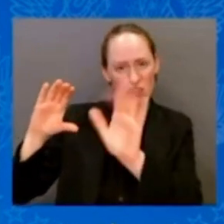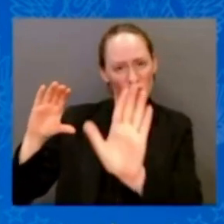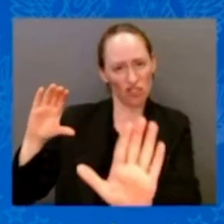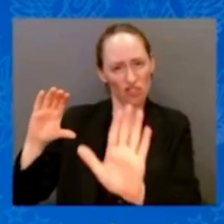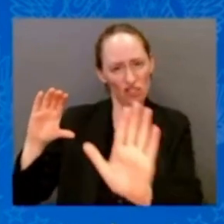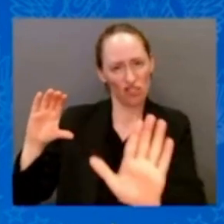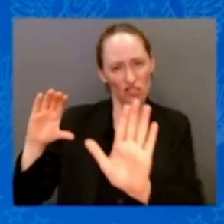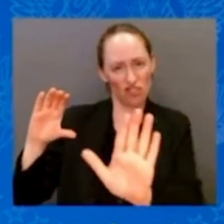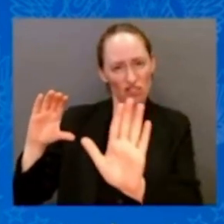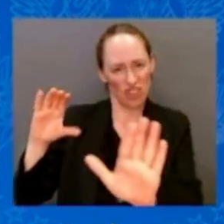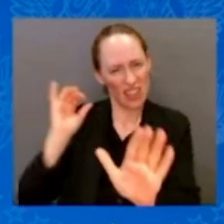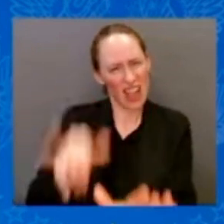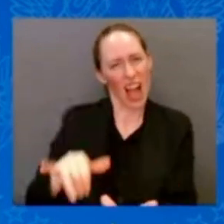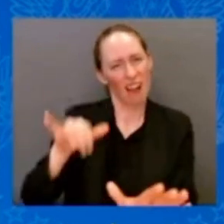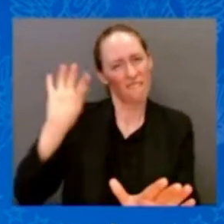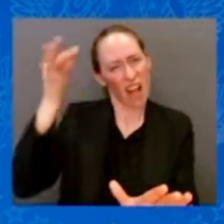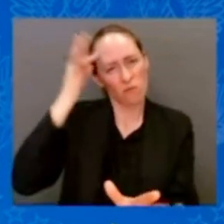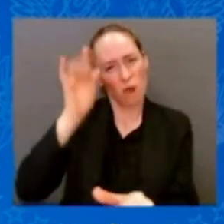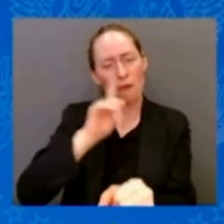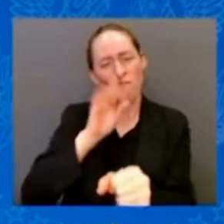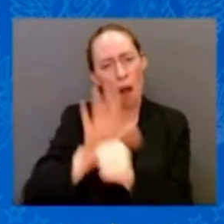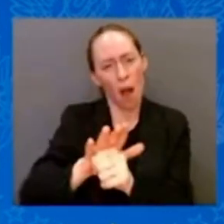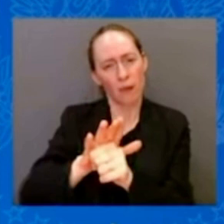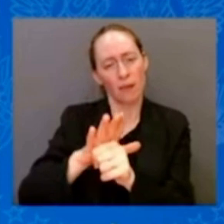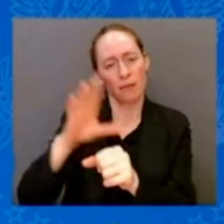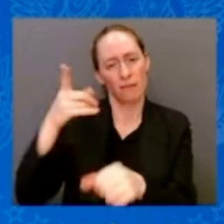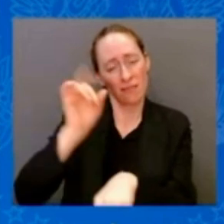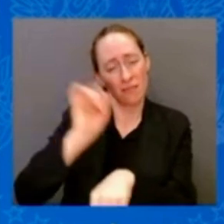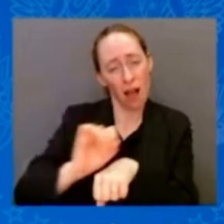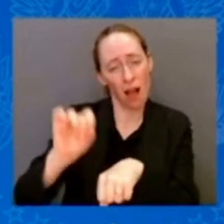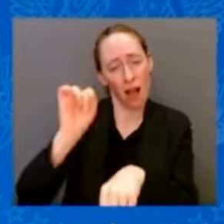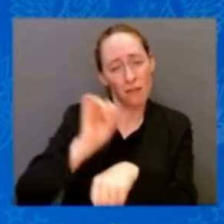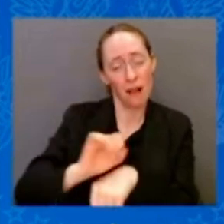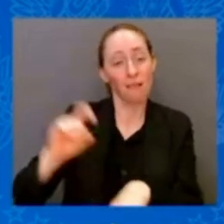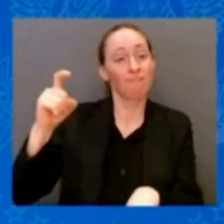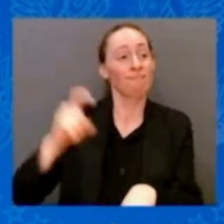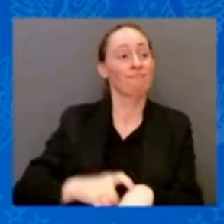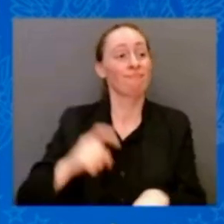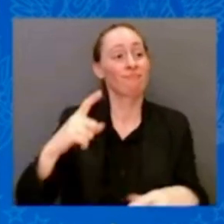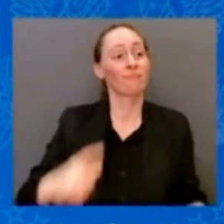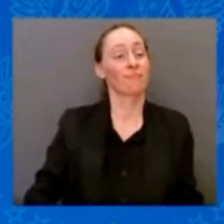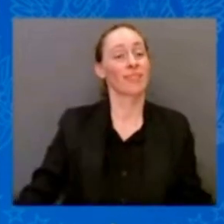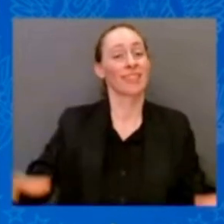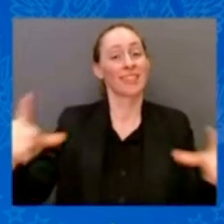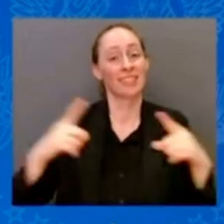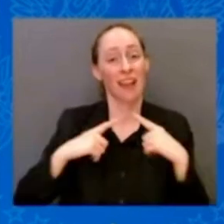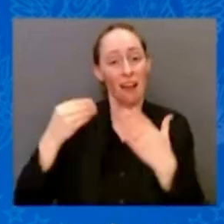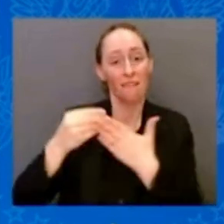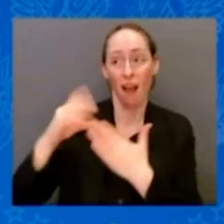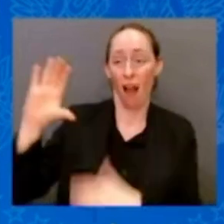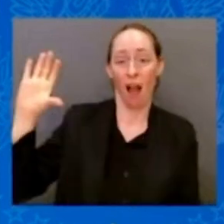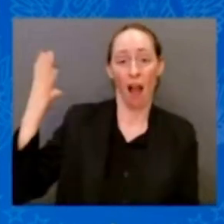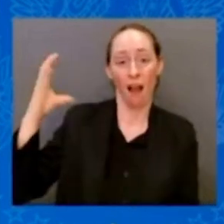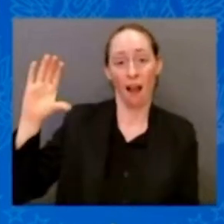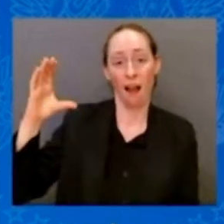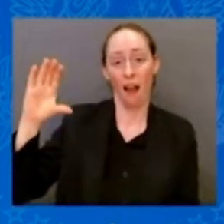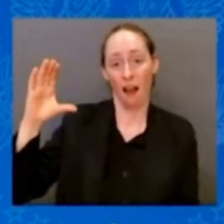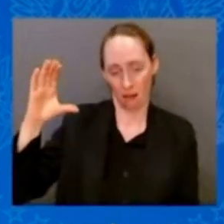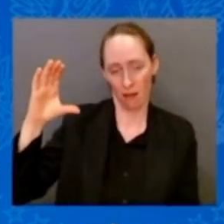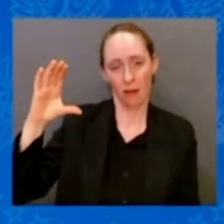there for you to help you out. It's been a sacred trust, a rock-solid guarantee. Generations of Americans have counted on it, and it works.